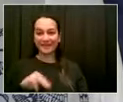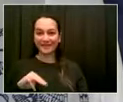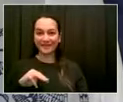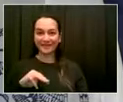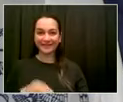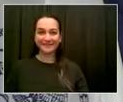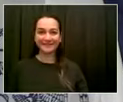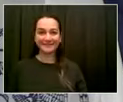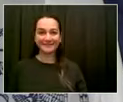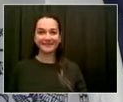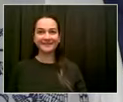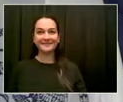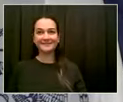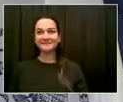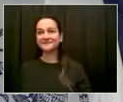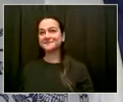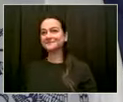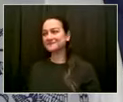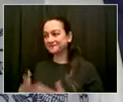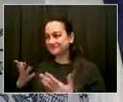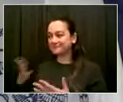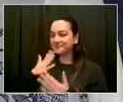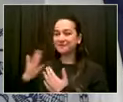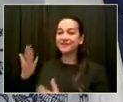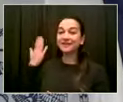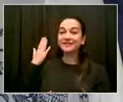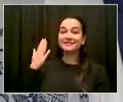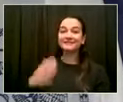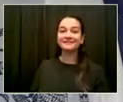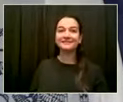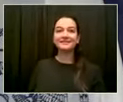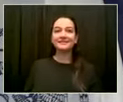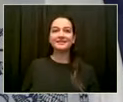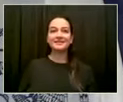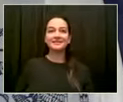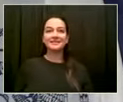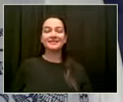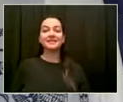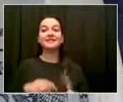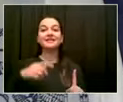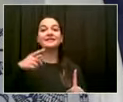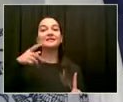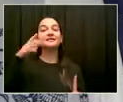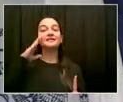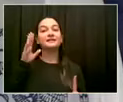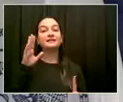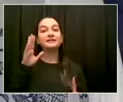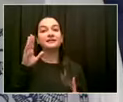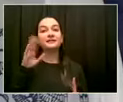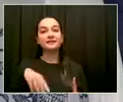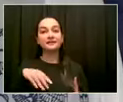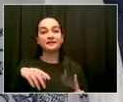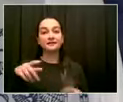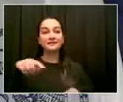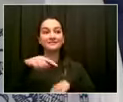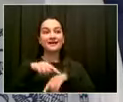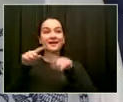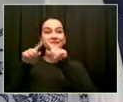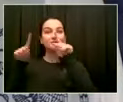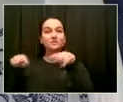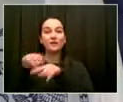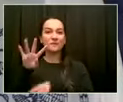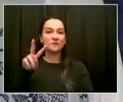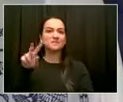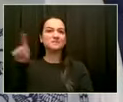and at some other hotels in the Times Square area. And they appear to be real busy cleaning and renovating. And now we're being told that this is